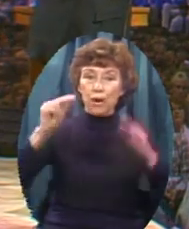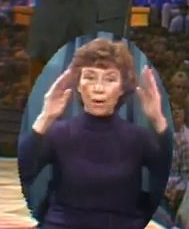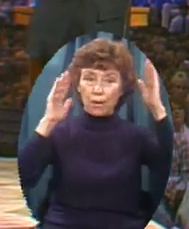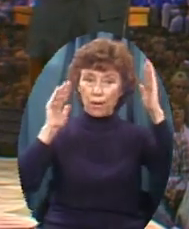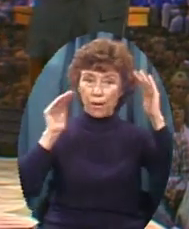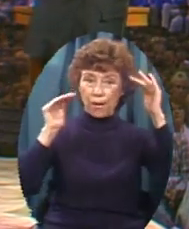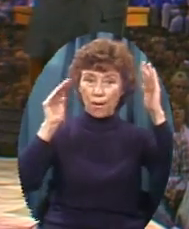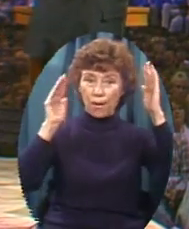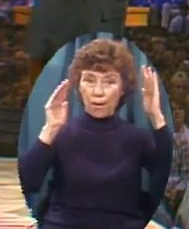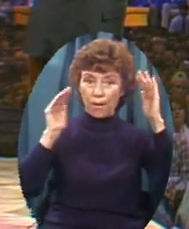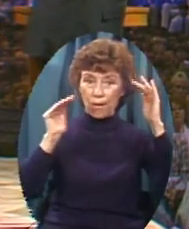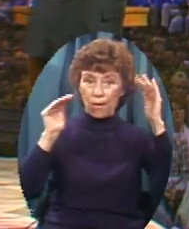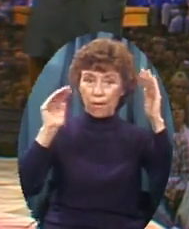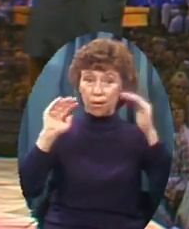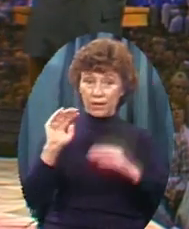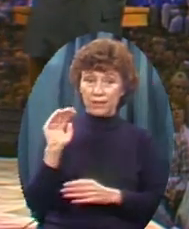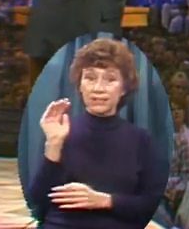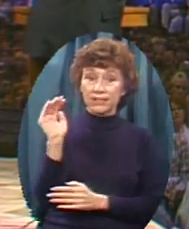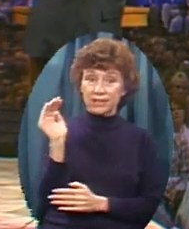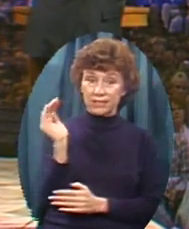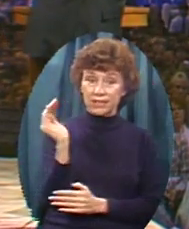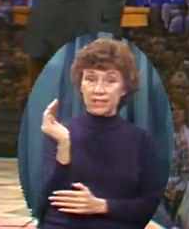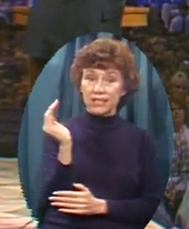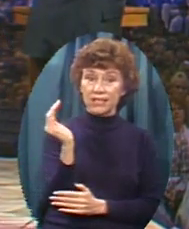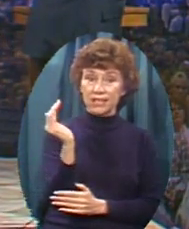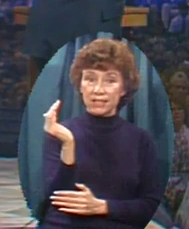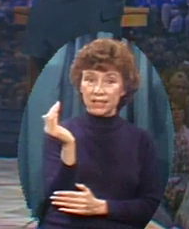So it seems